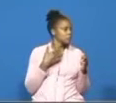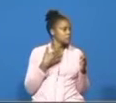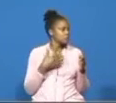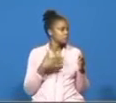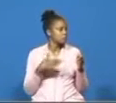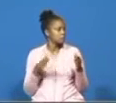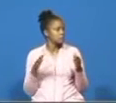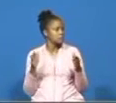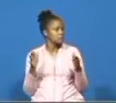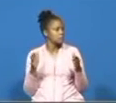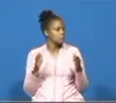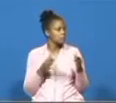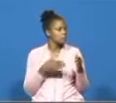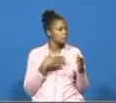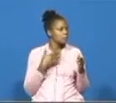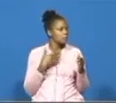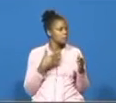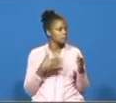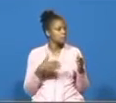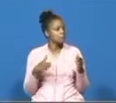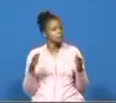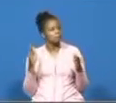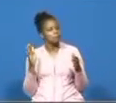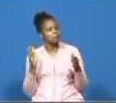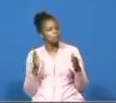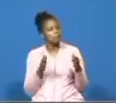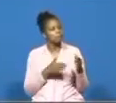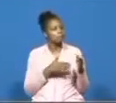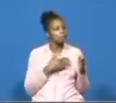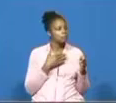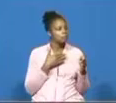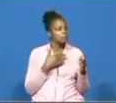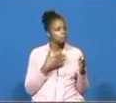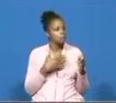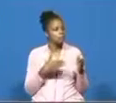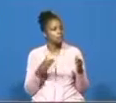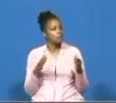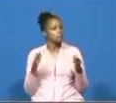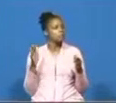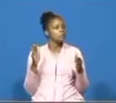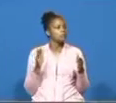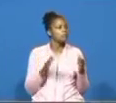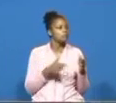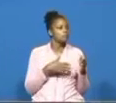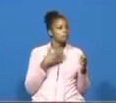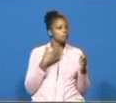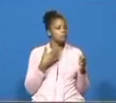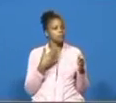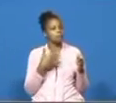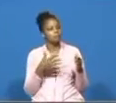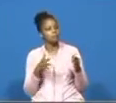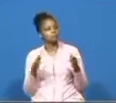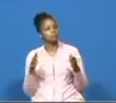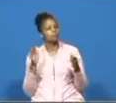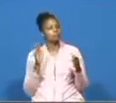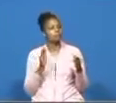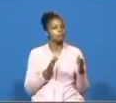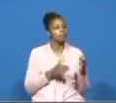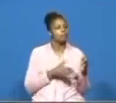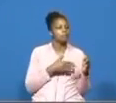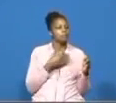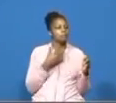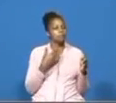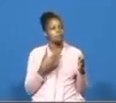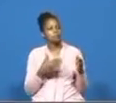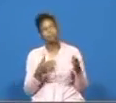i think the link should be appearing there it should be there appearing on the street and it